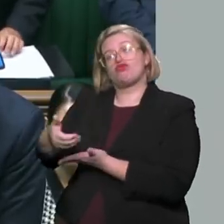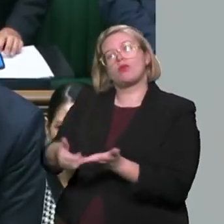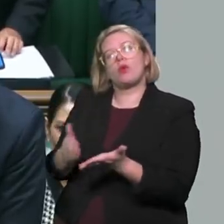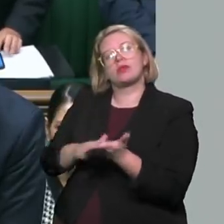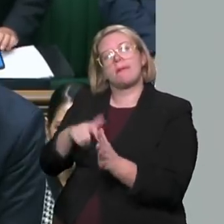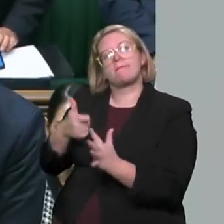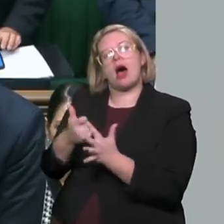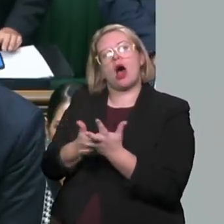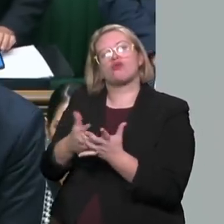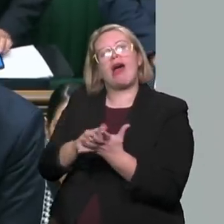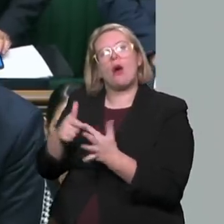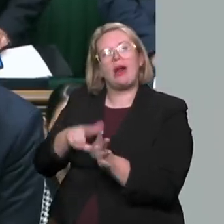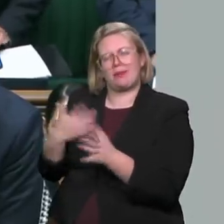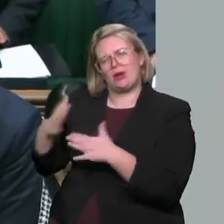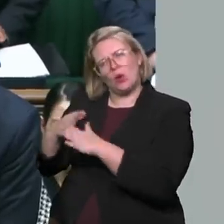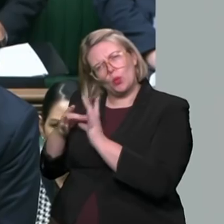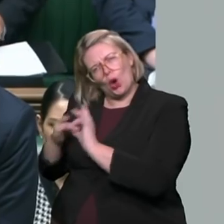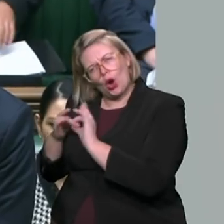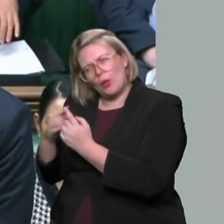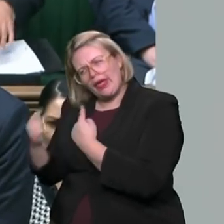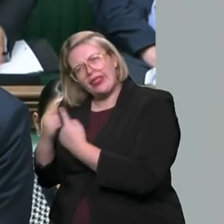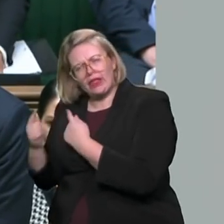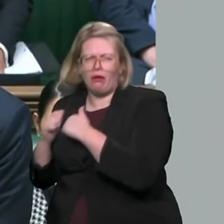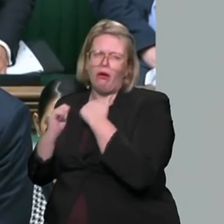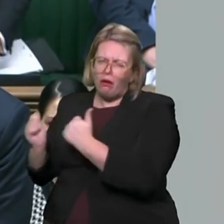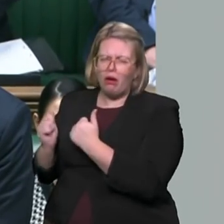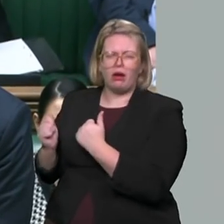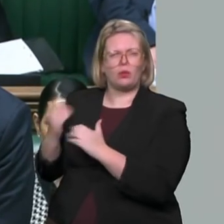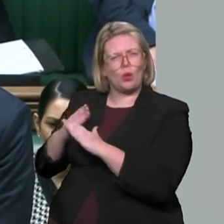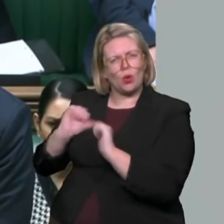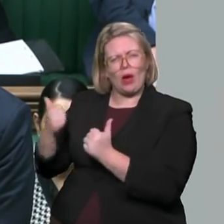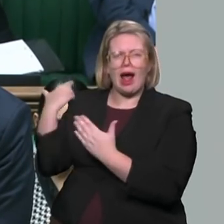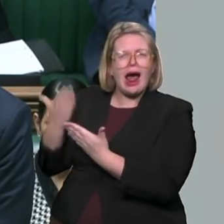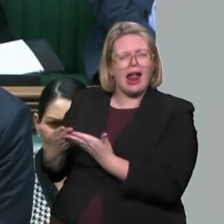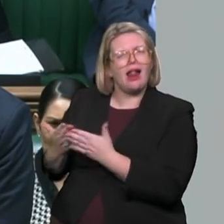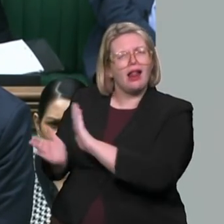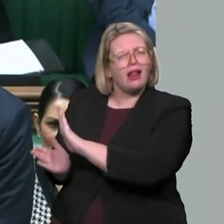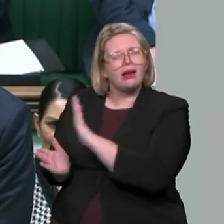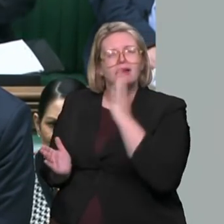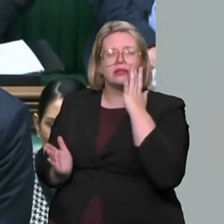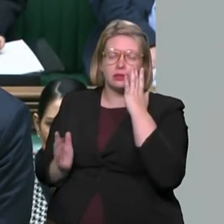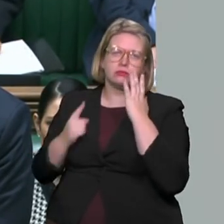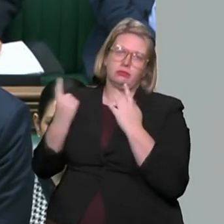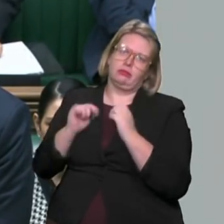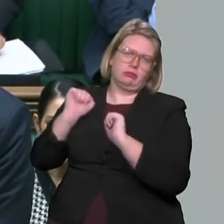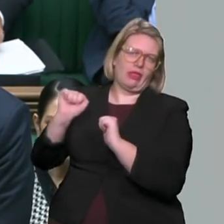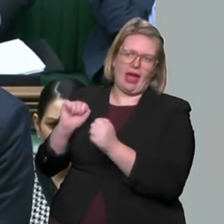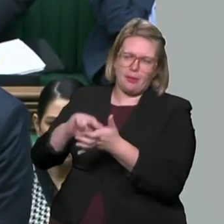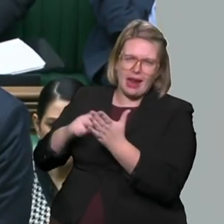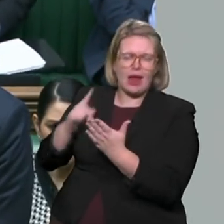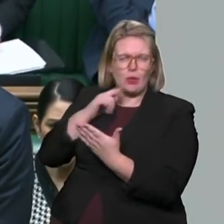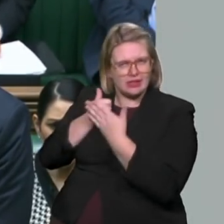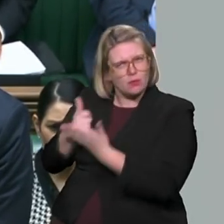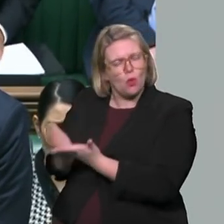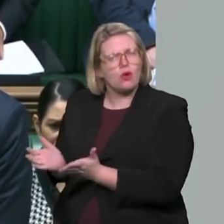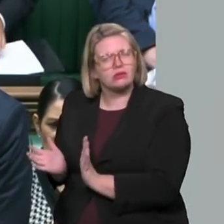those who were involved in foiling those terrorist plots. I can tell you that they will receive the complete support of this House